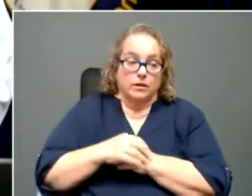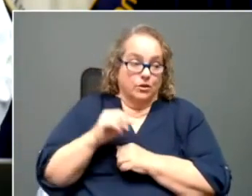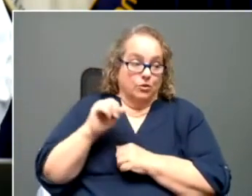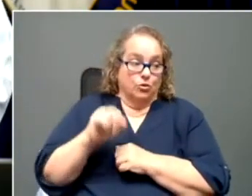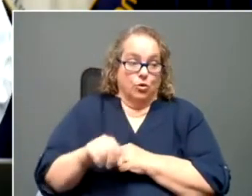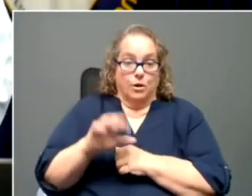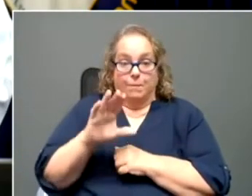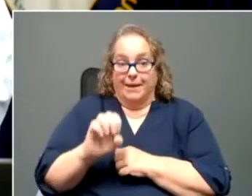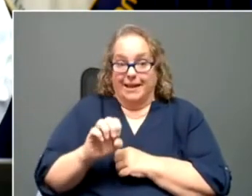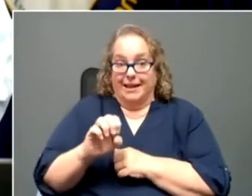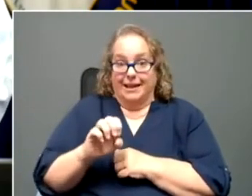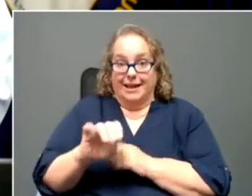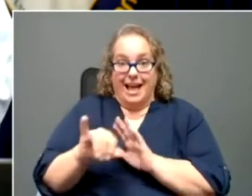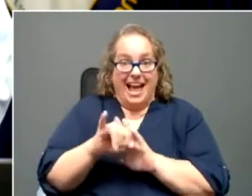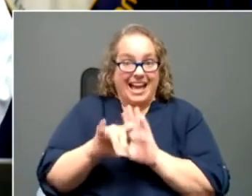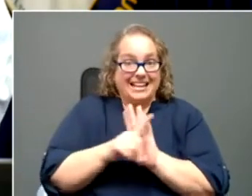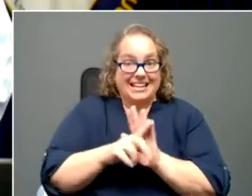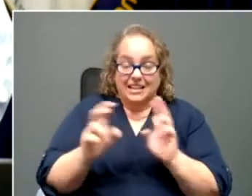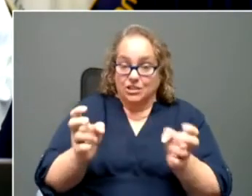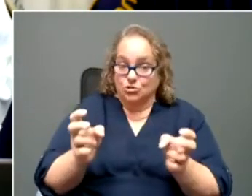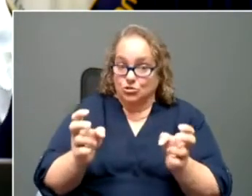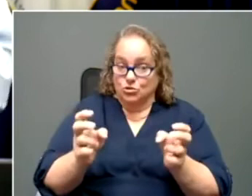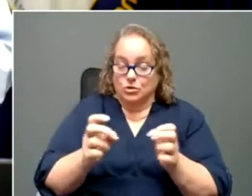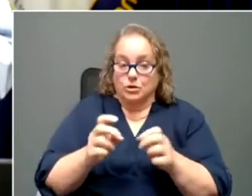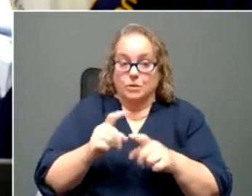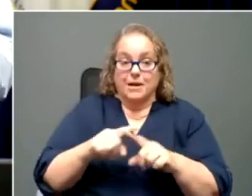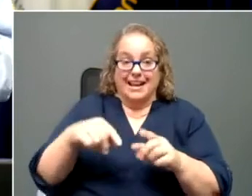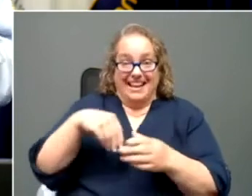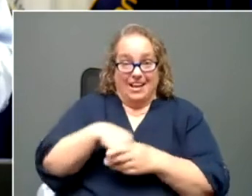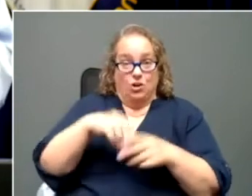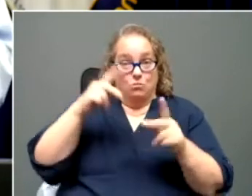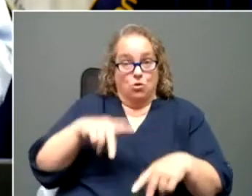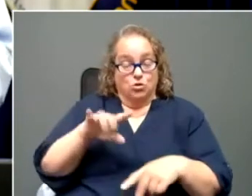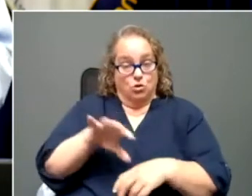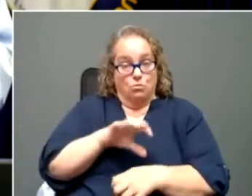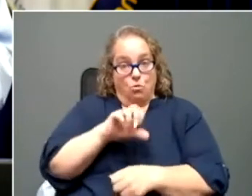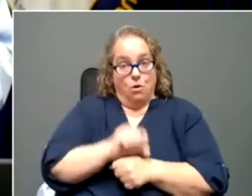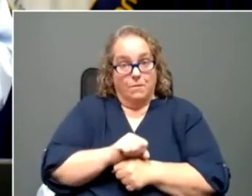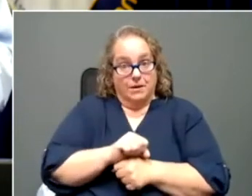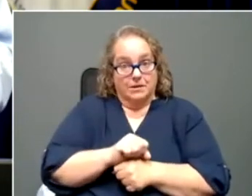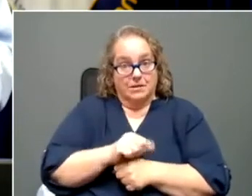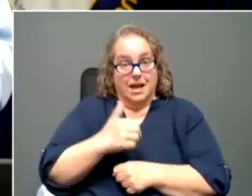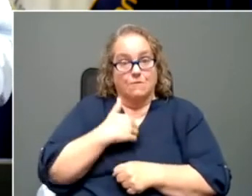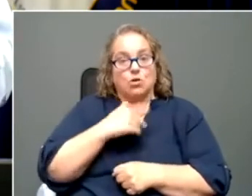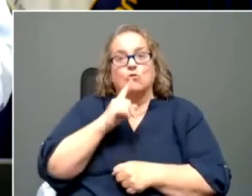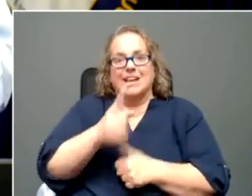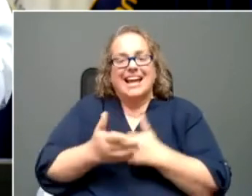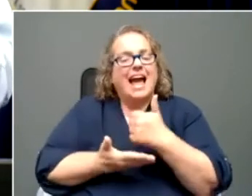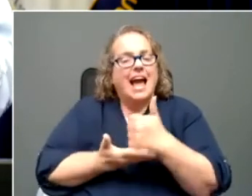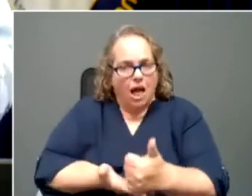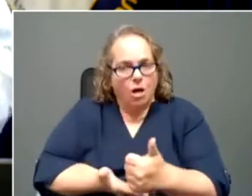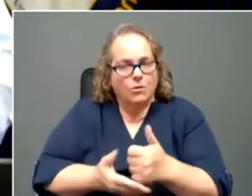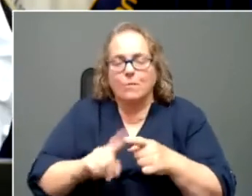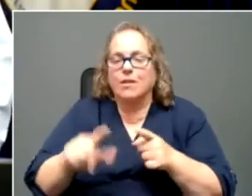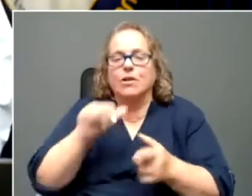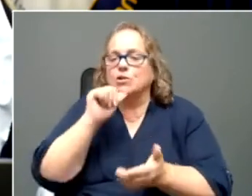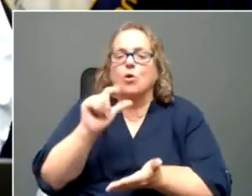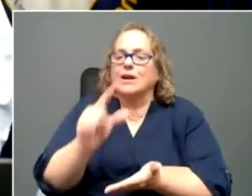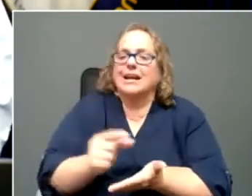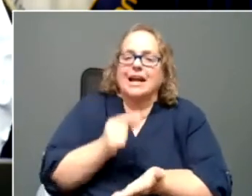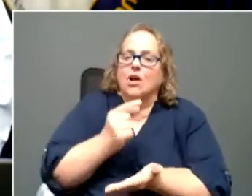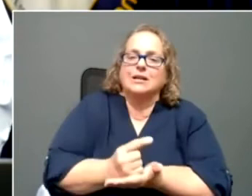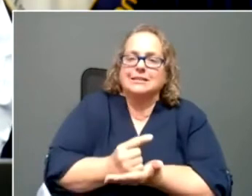an identity issue. Um, in person appointments have have really helped, but they don't guarantee that someone is